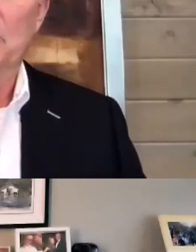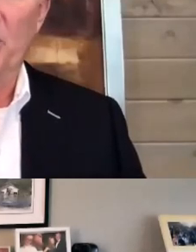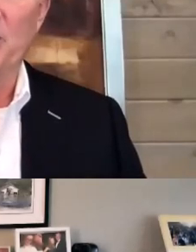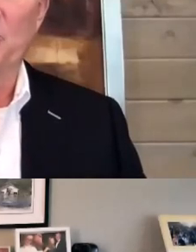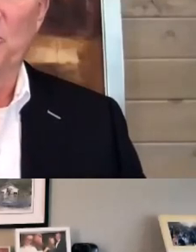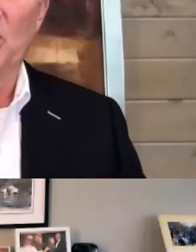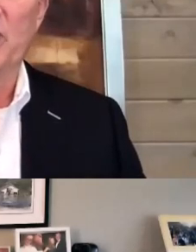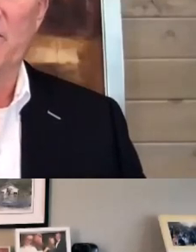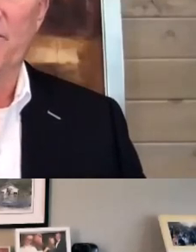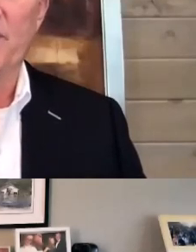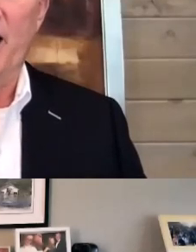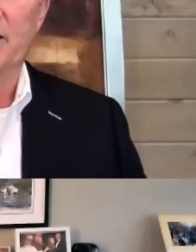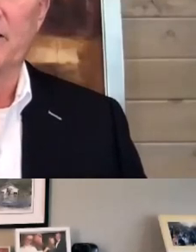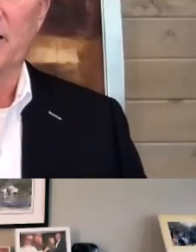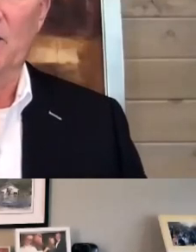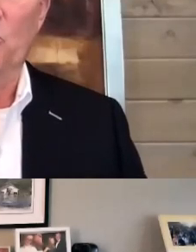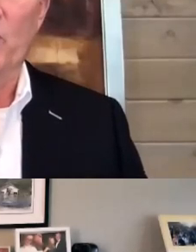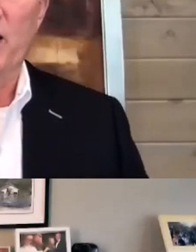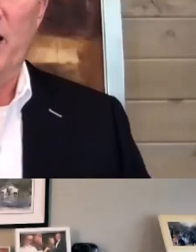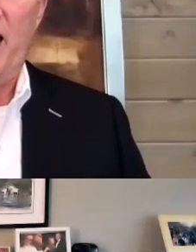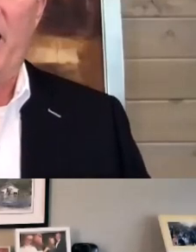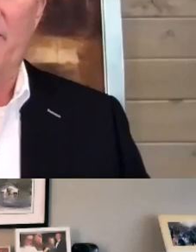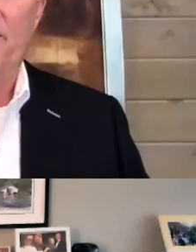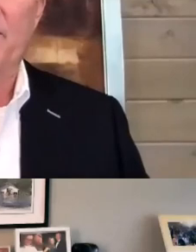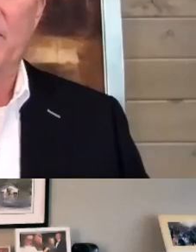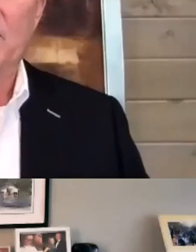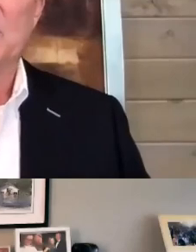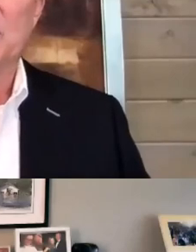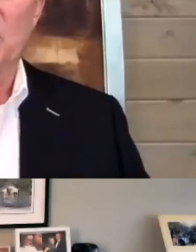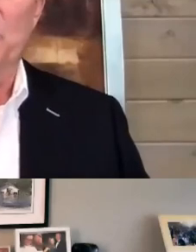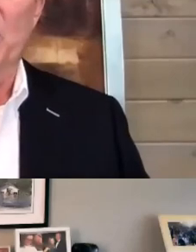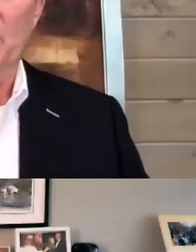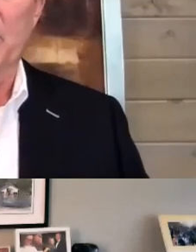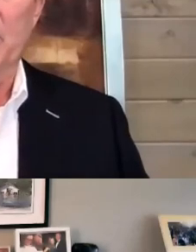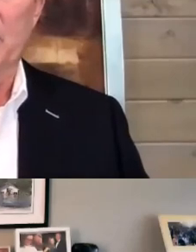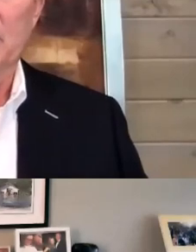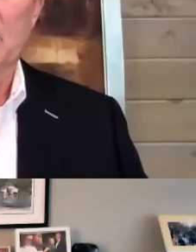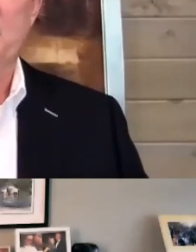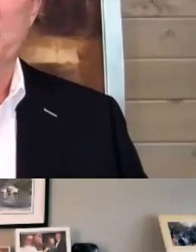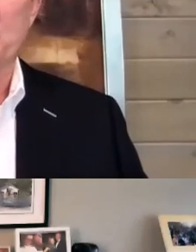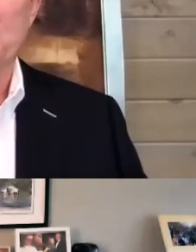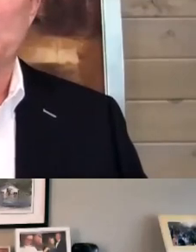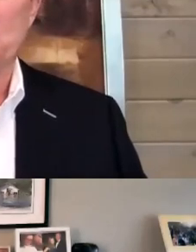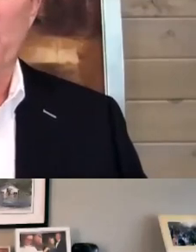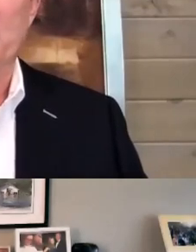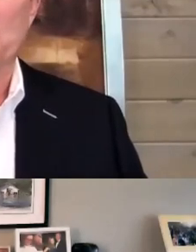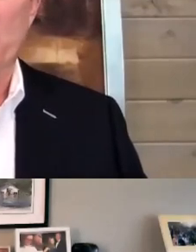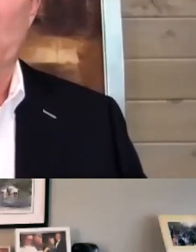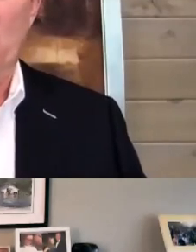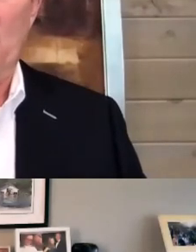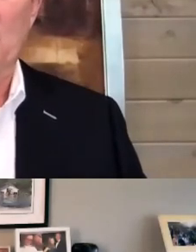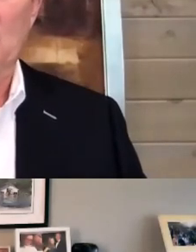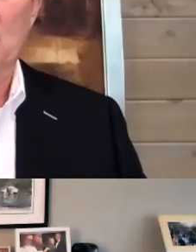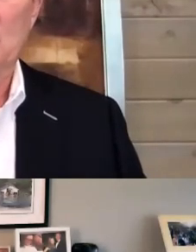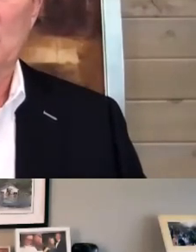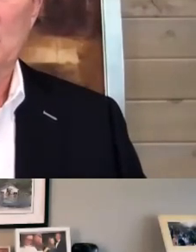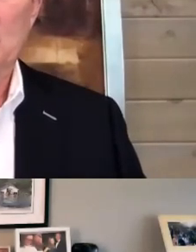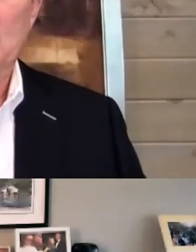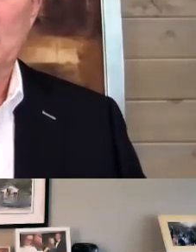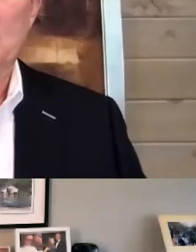But I do believe that we have the ability, even as constrained as we are,